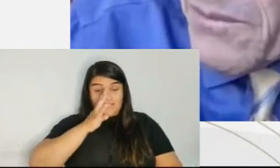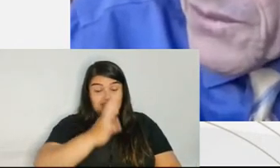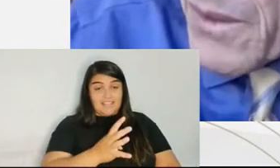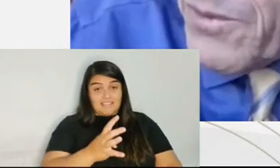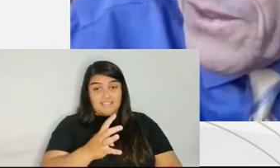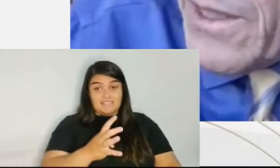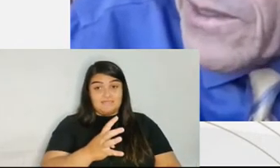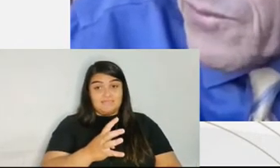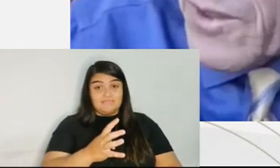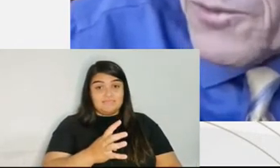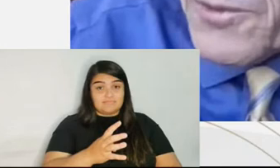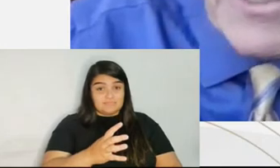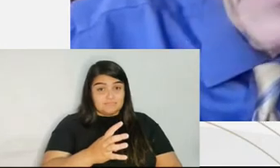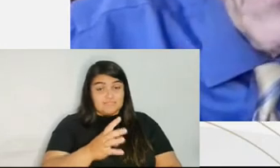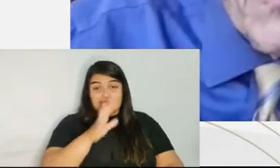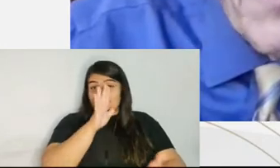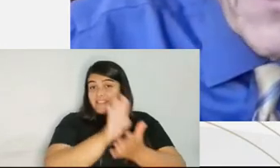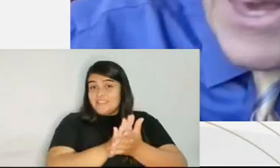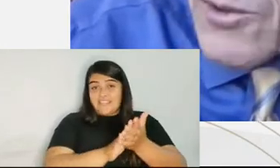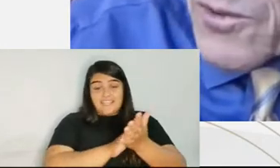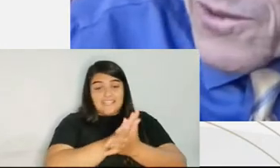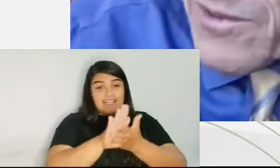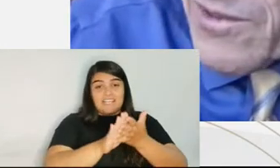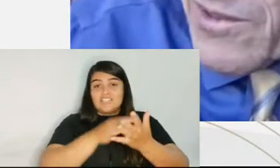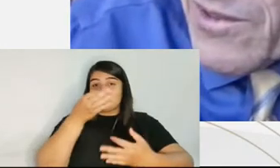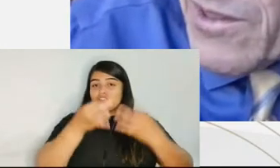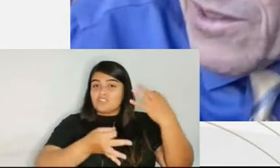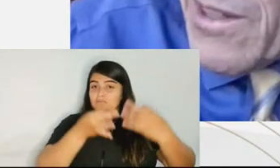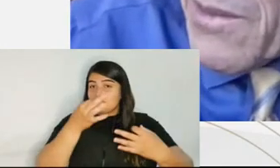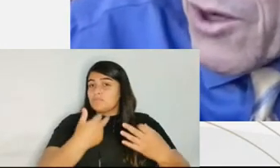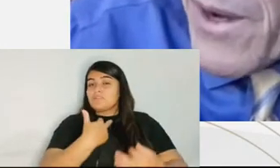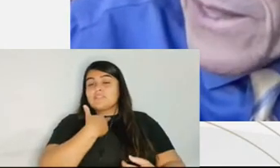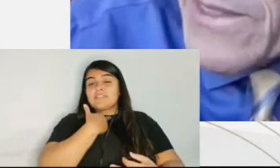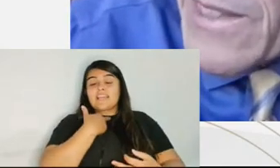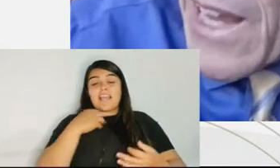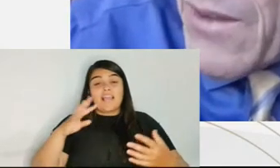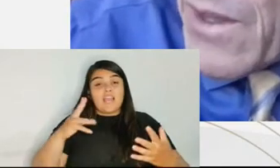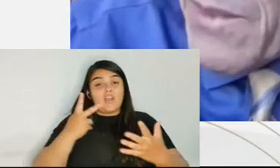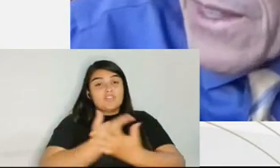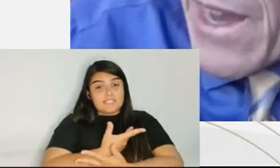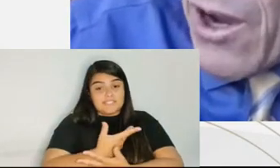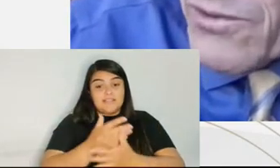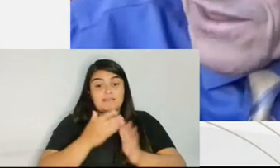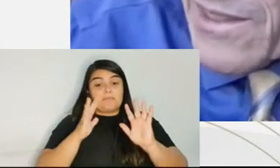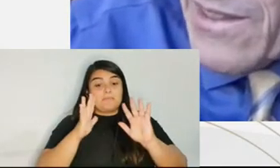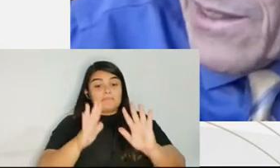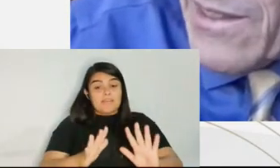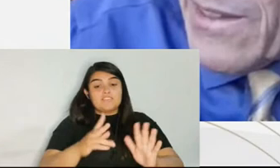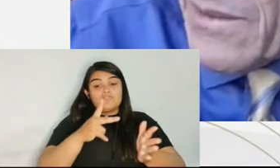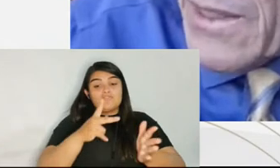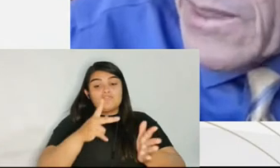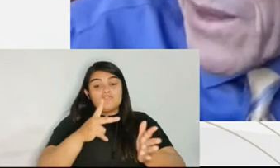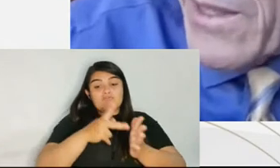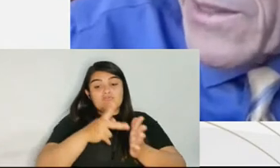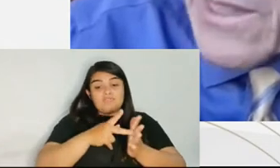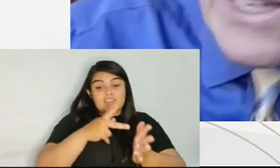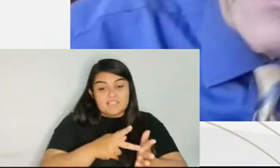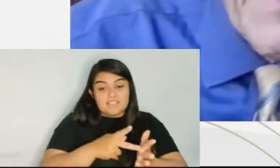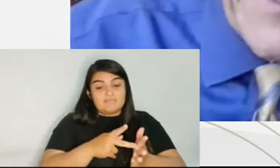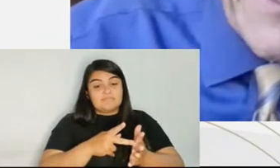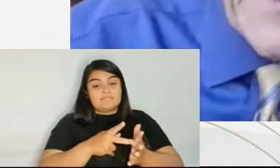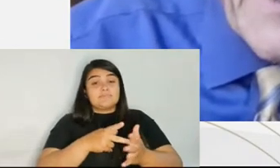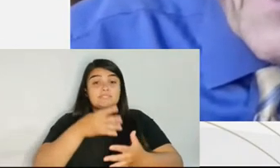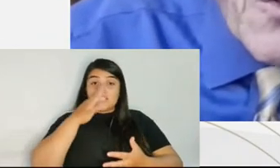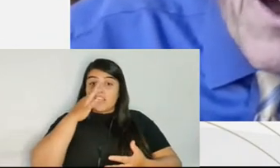but that pleas of guilty will be entered. Thereby saving the county, the expense